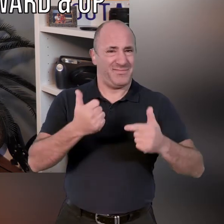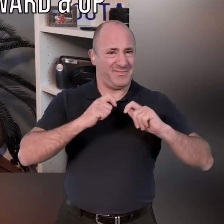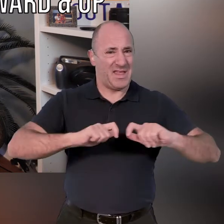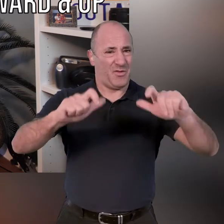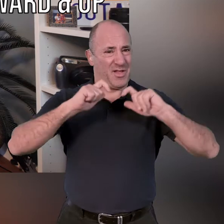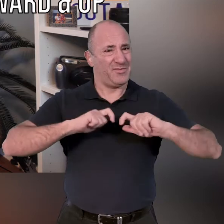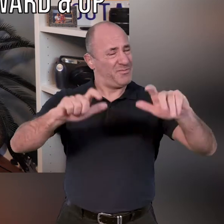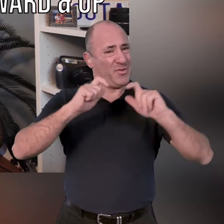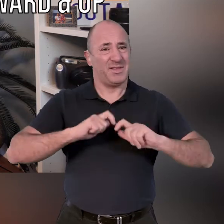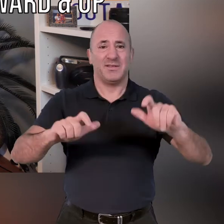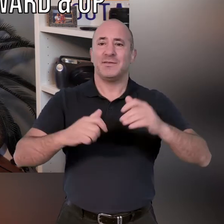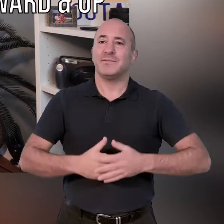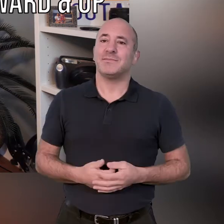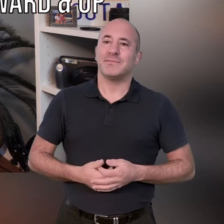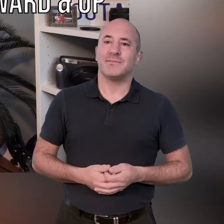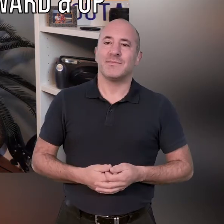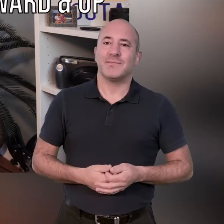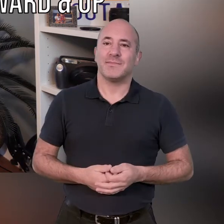work everybody let's keep this going